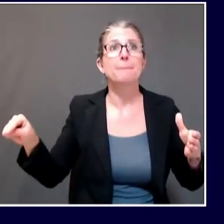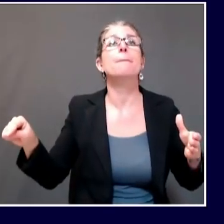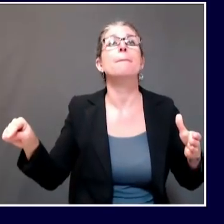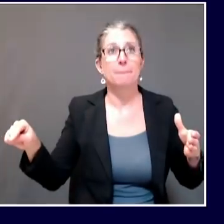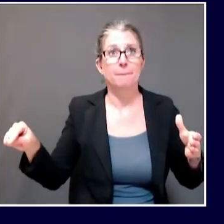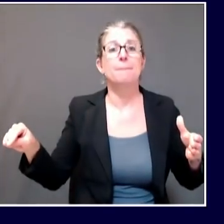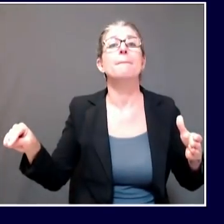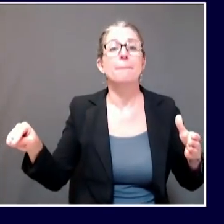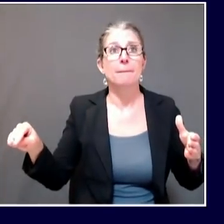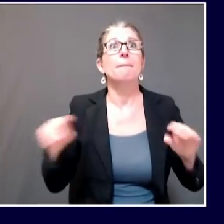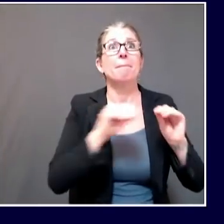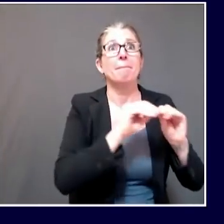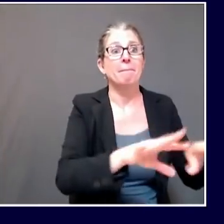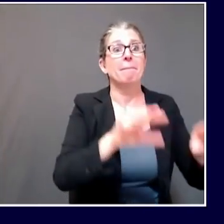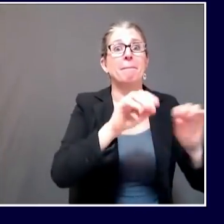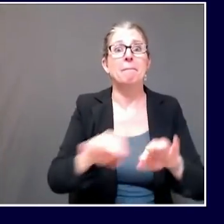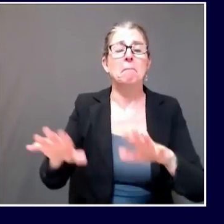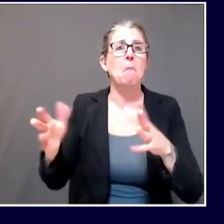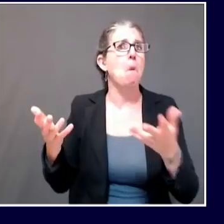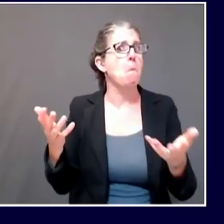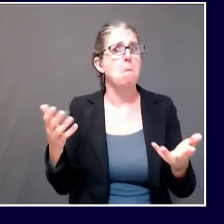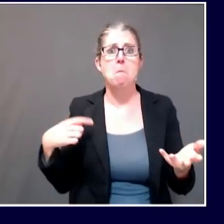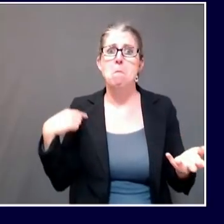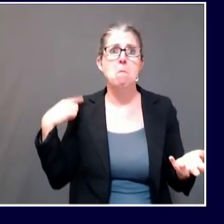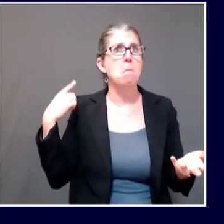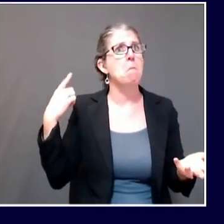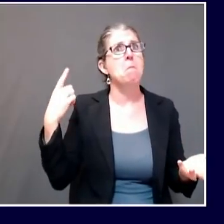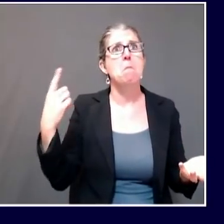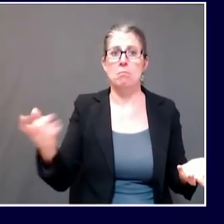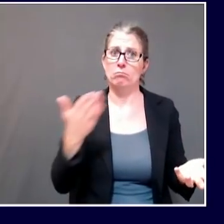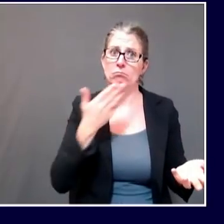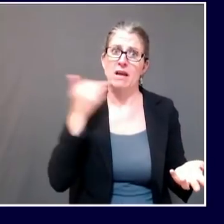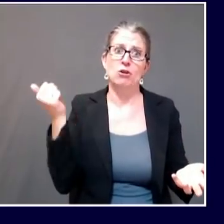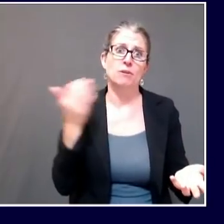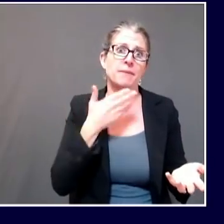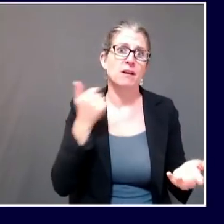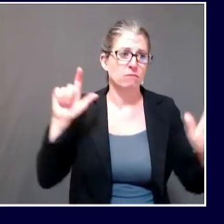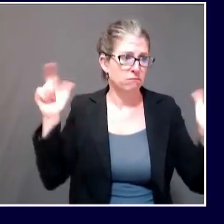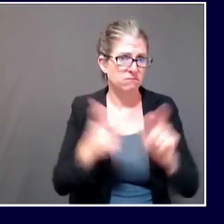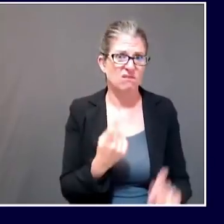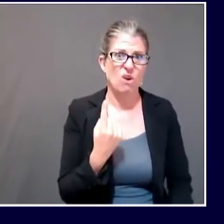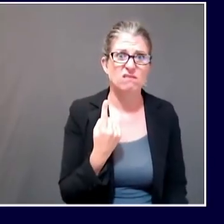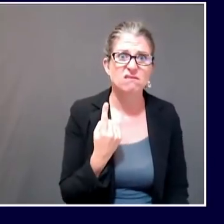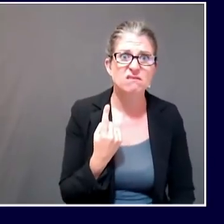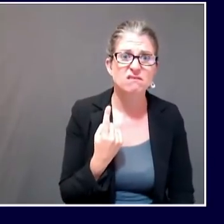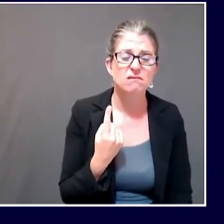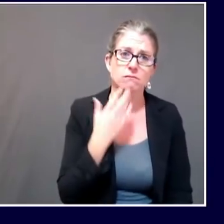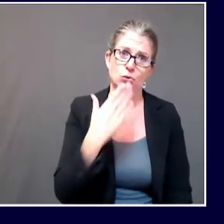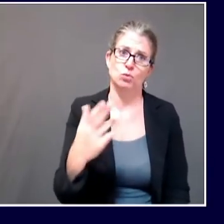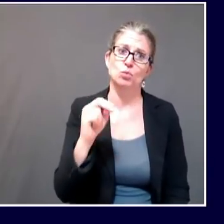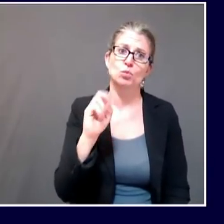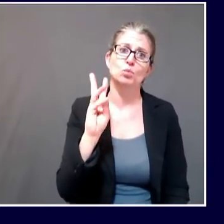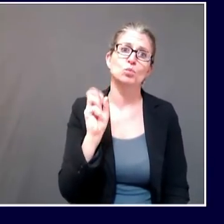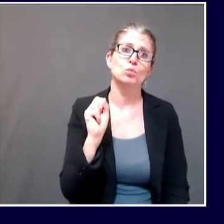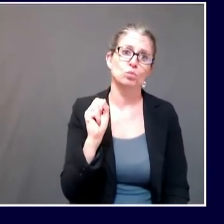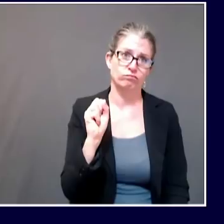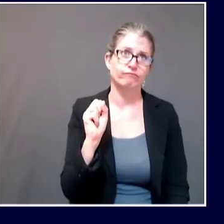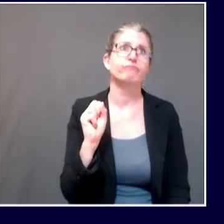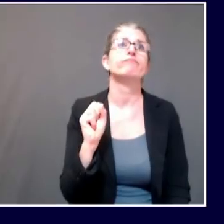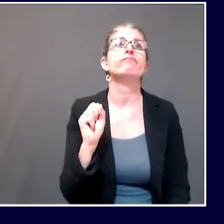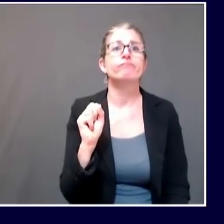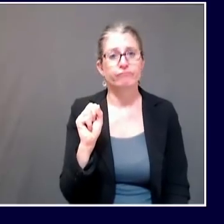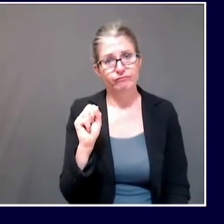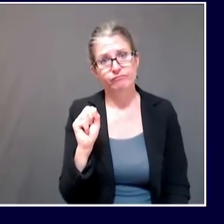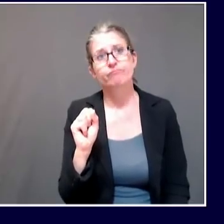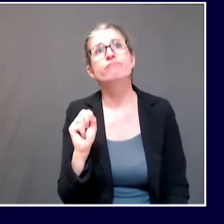of those outbreaks today, but we know that there are other congregate living settings. So, we are looking as we first do